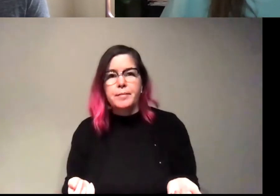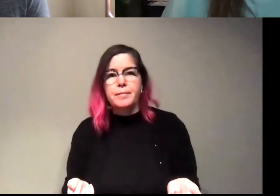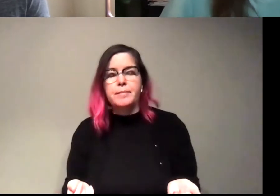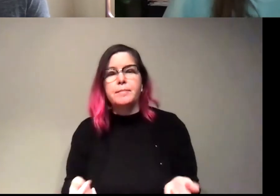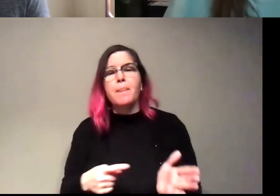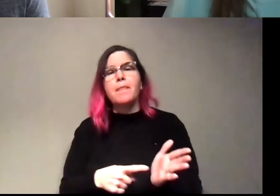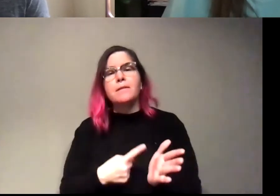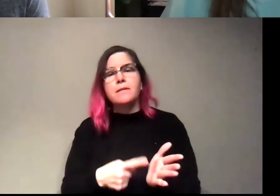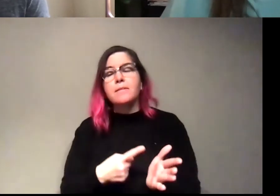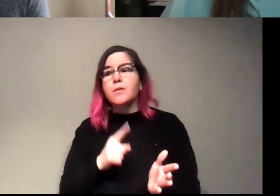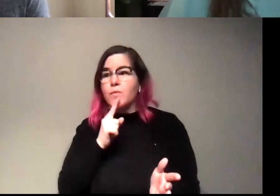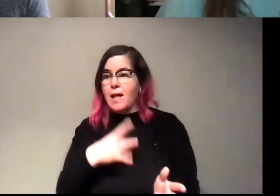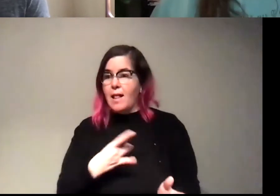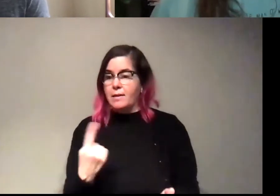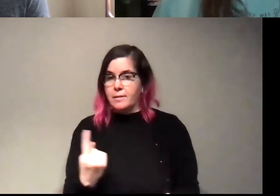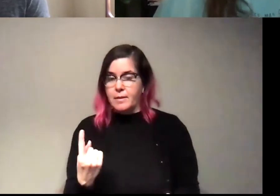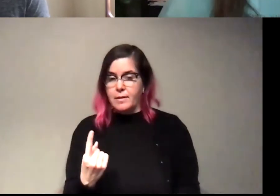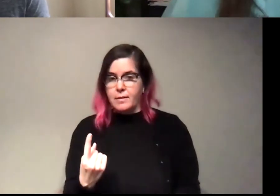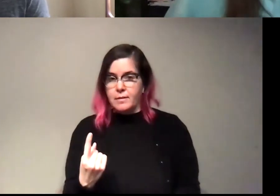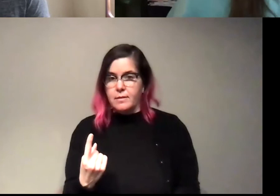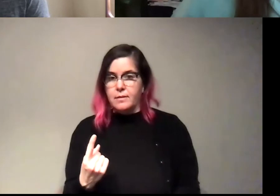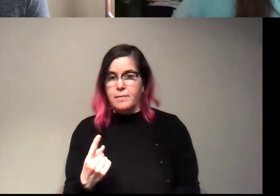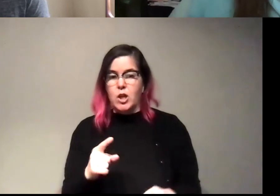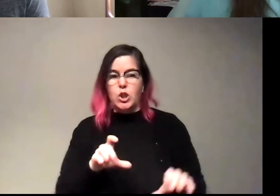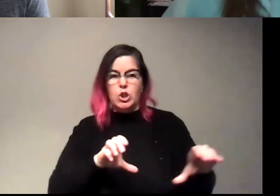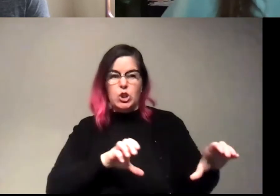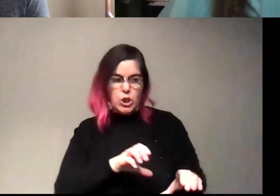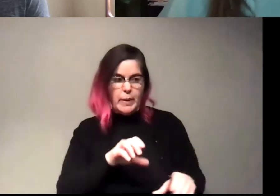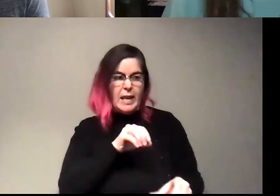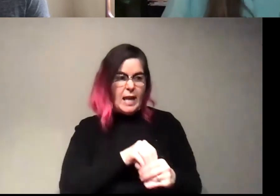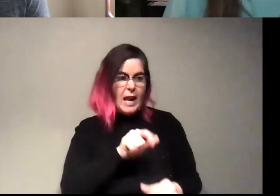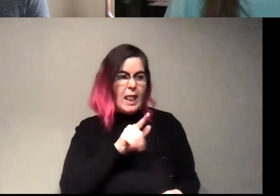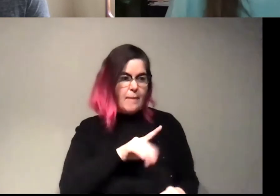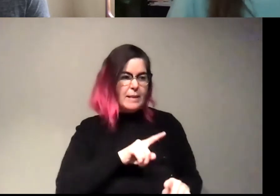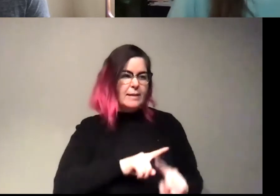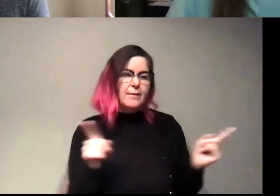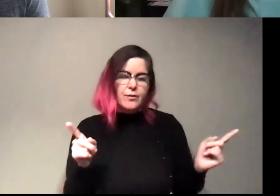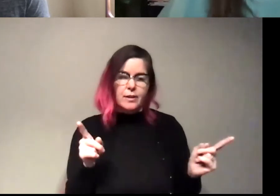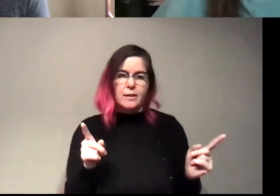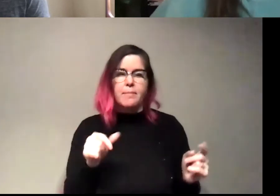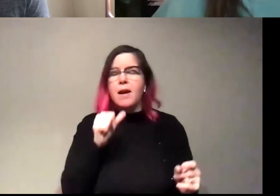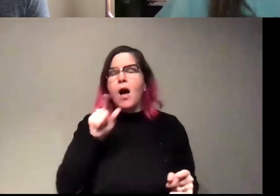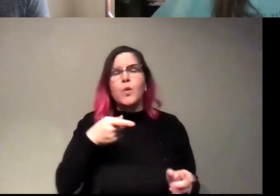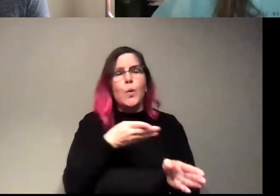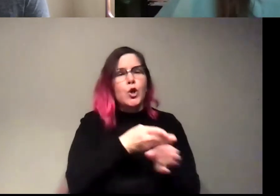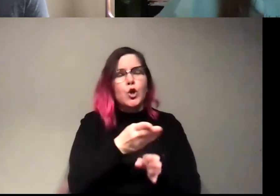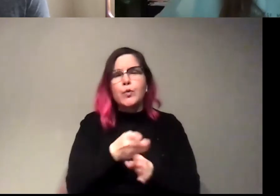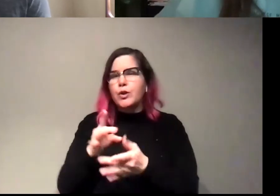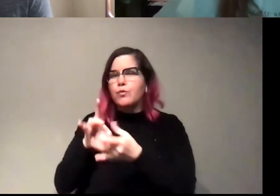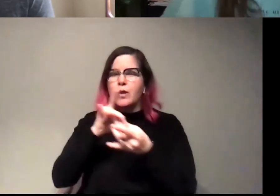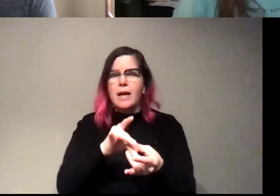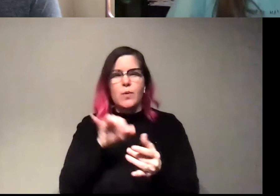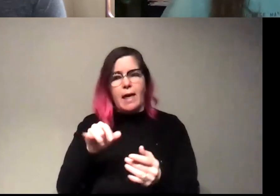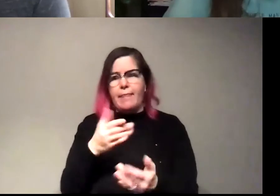you really like a thing, but, but doing the thing in the lab can be different, but that's not the only career that exists. There are so many